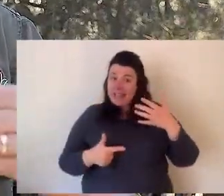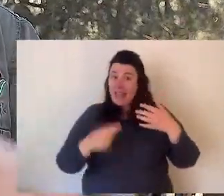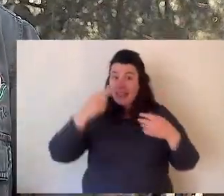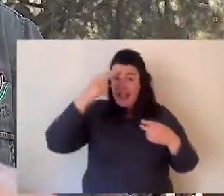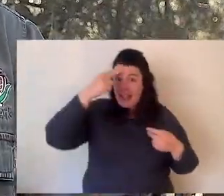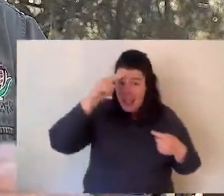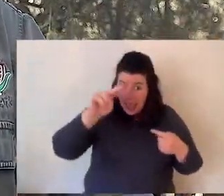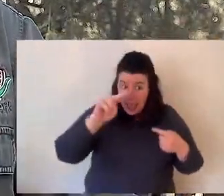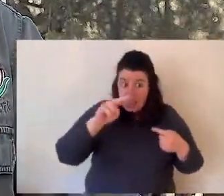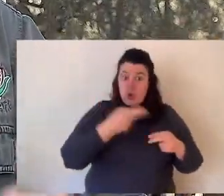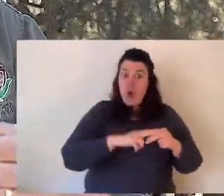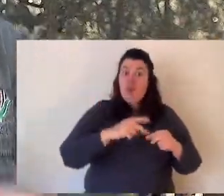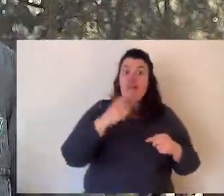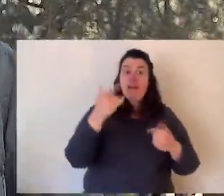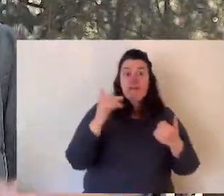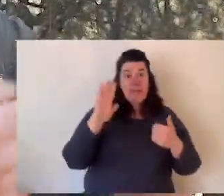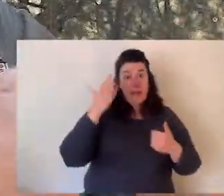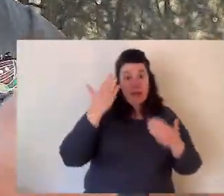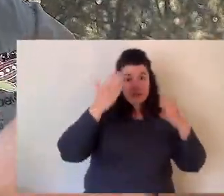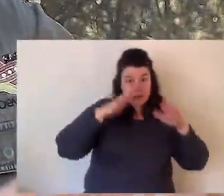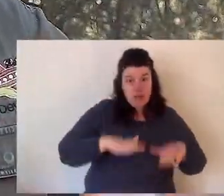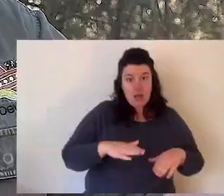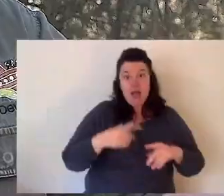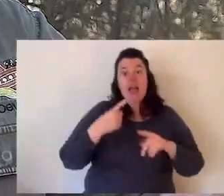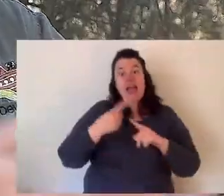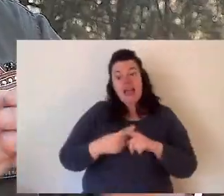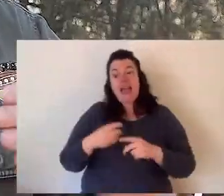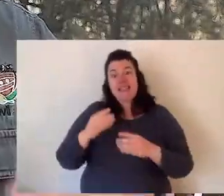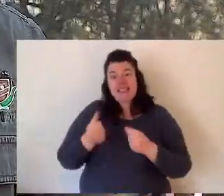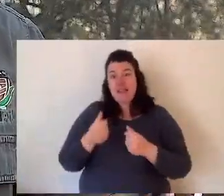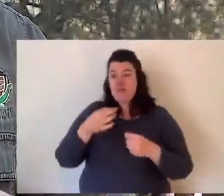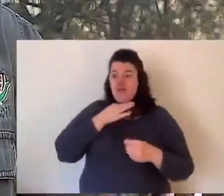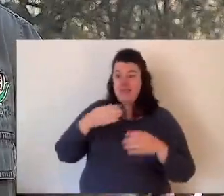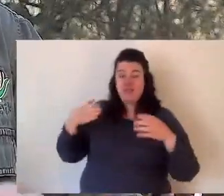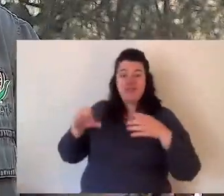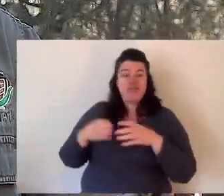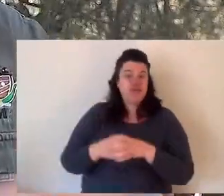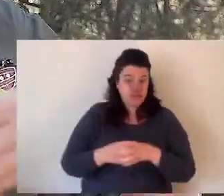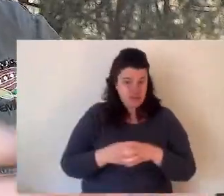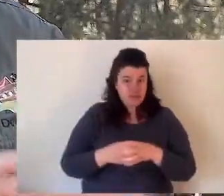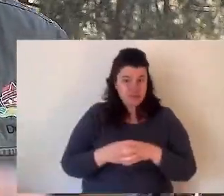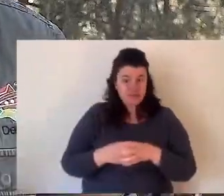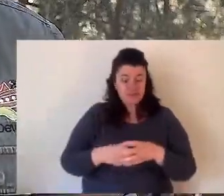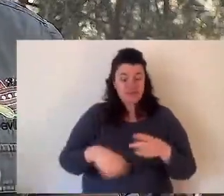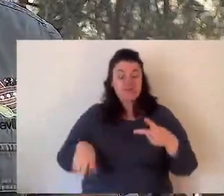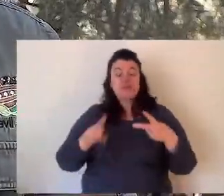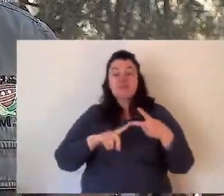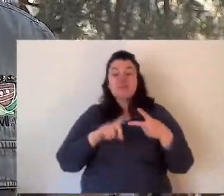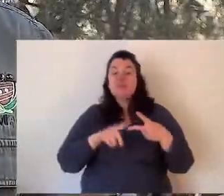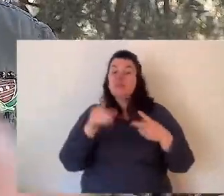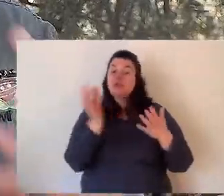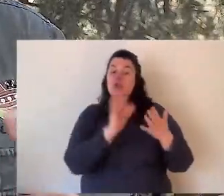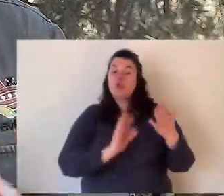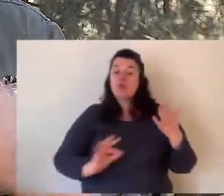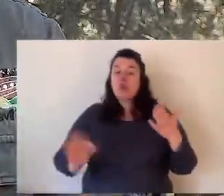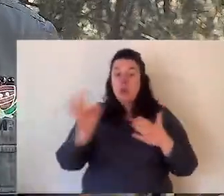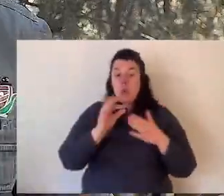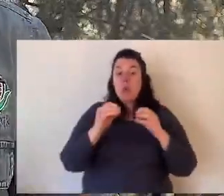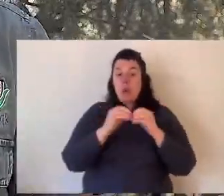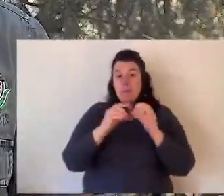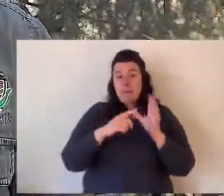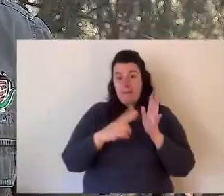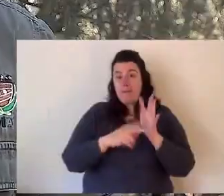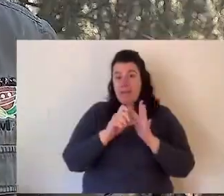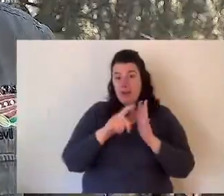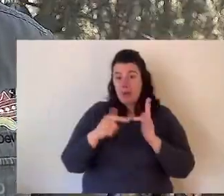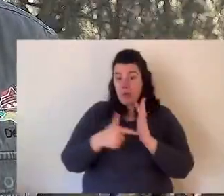not just the species, but also those that have gone extinct and those that are endangered and critically endangered. And next, and for a bit of